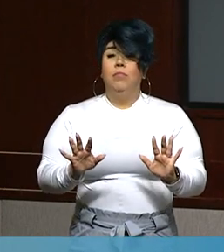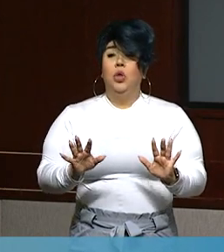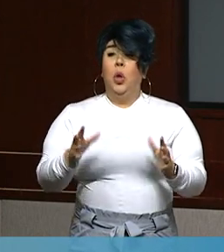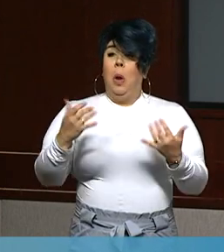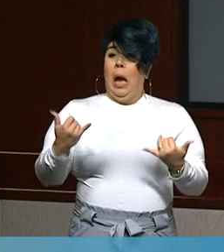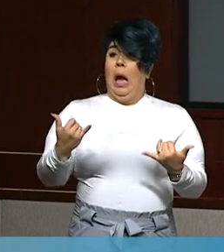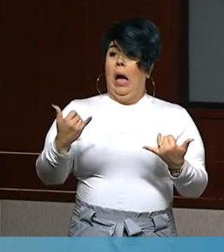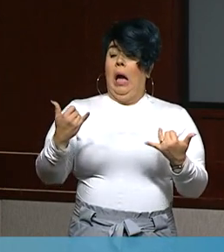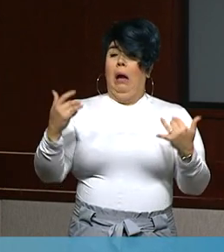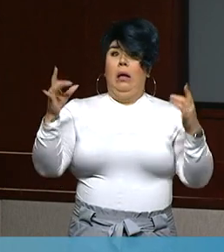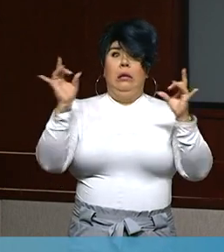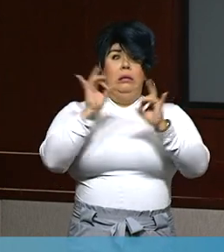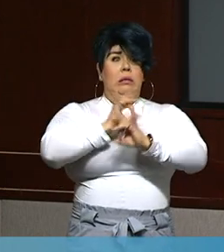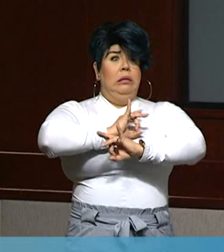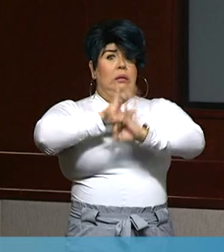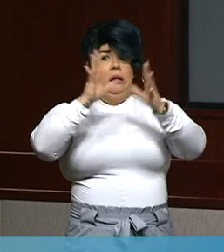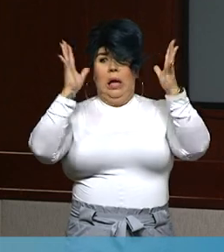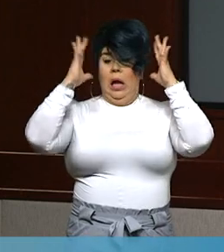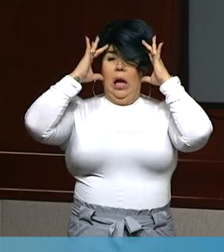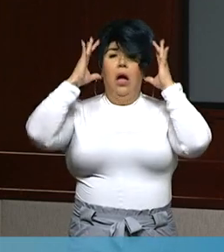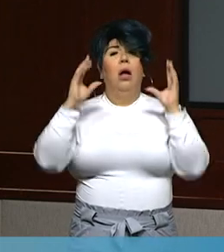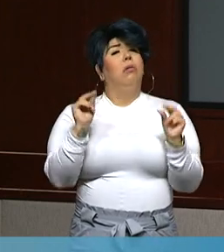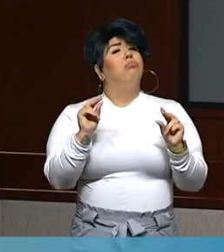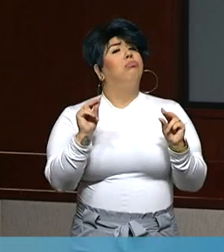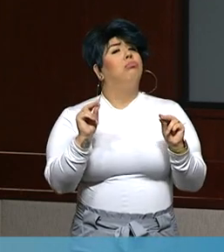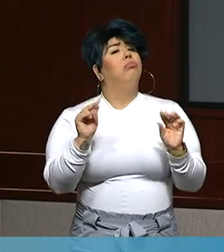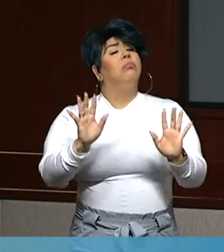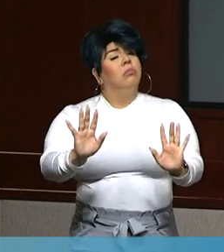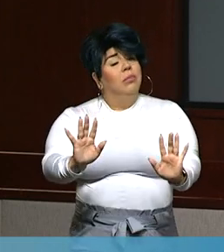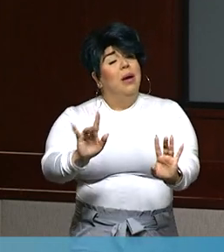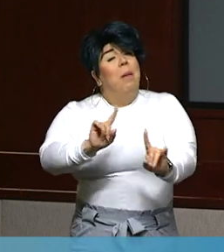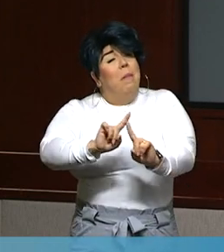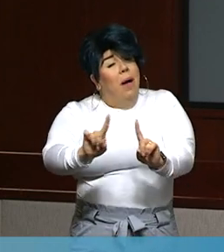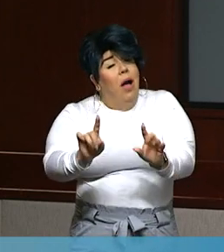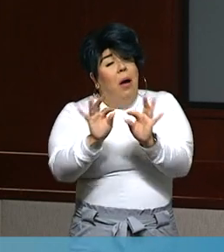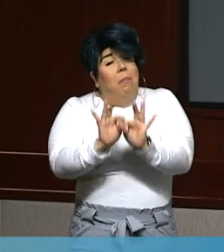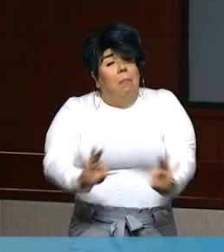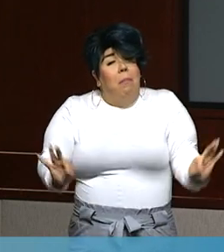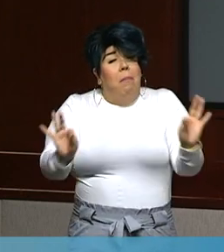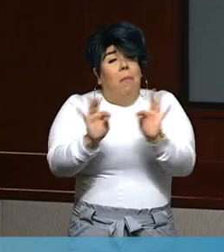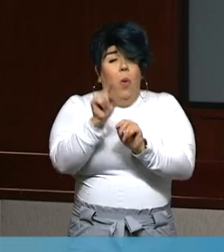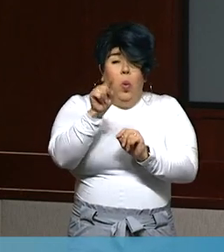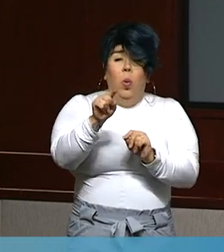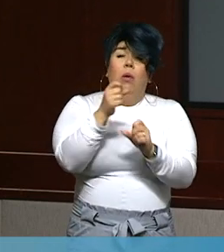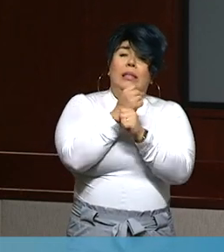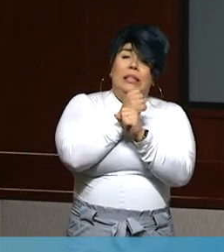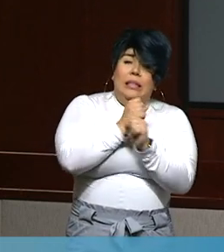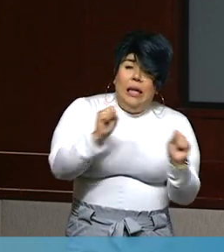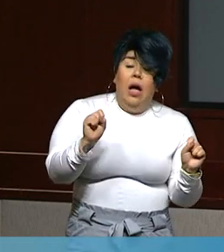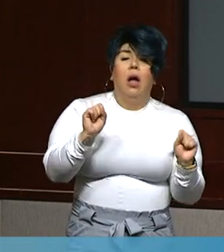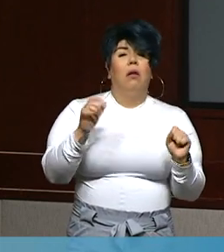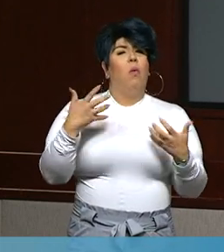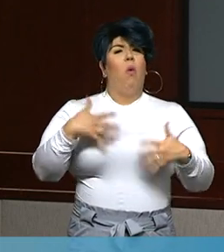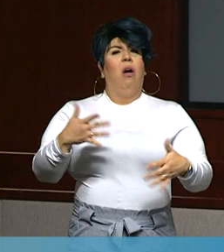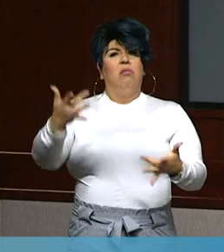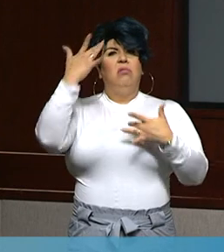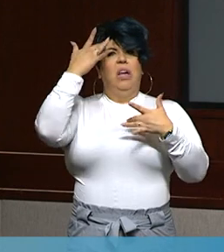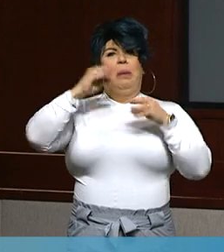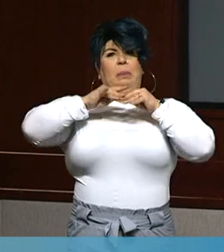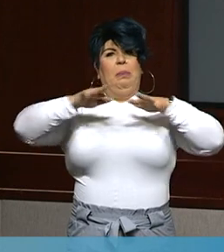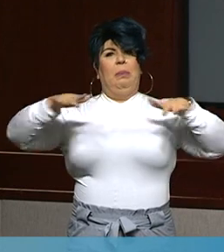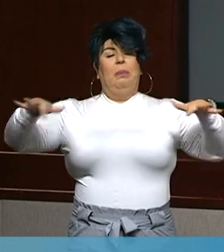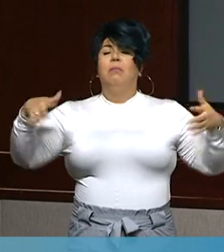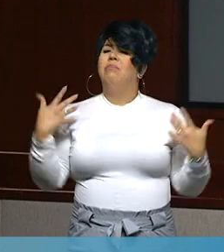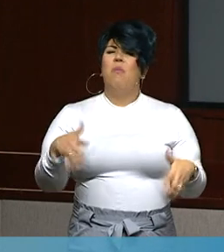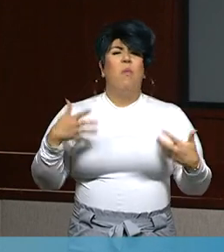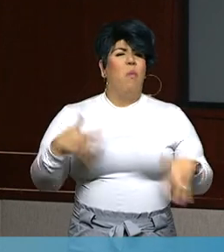crisis. However, we do continue to encourage individuals to be safe, to avoid the spread of the disease, so we do not get